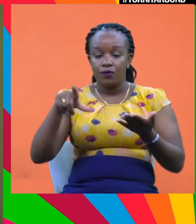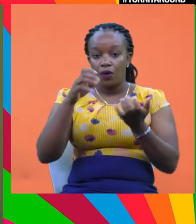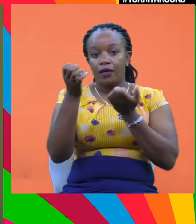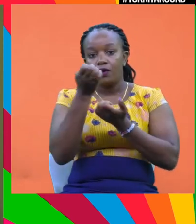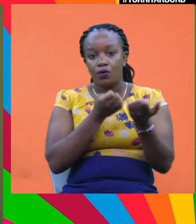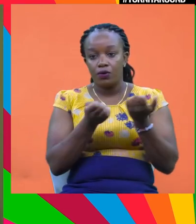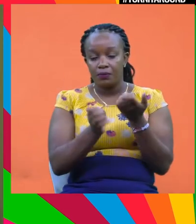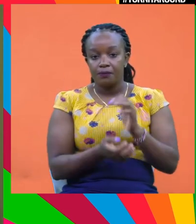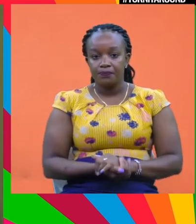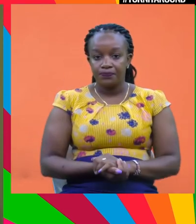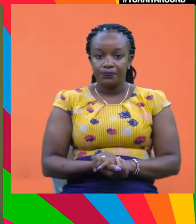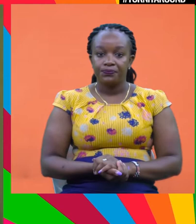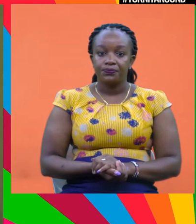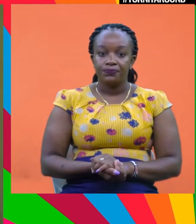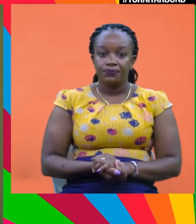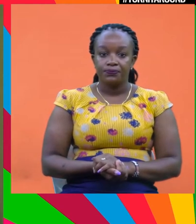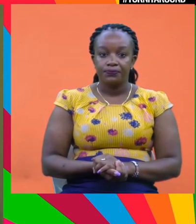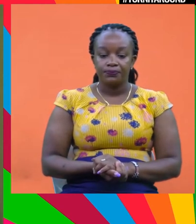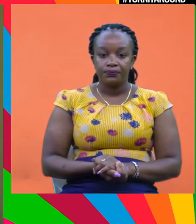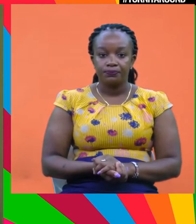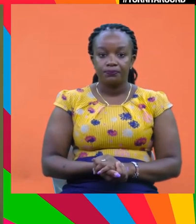account when they make investment decisions.